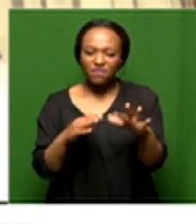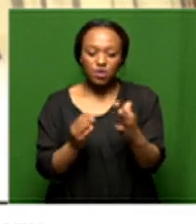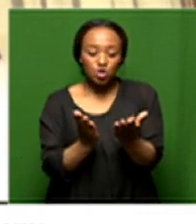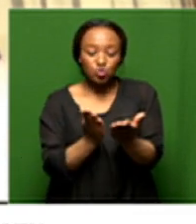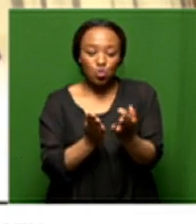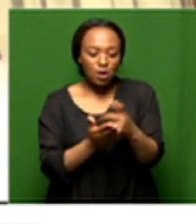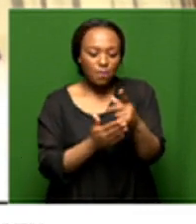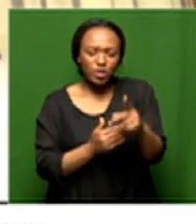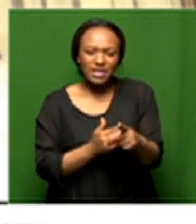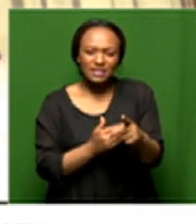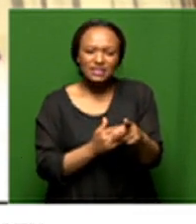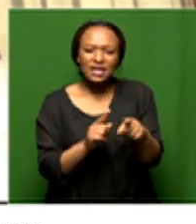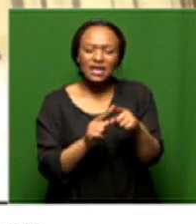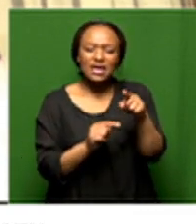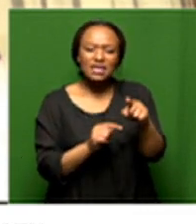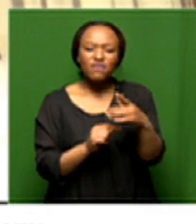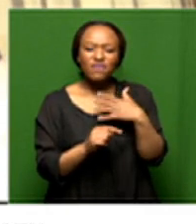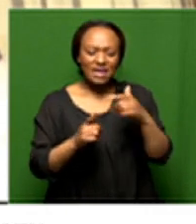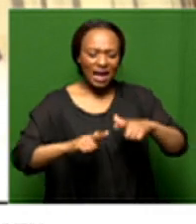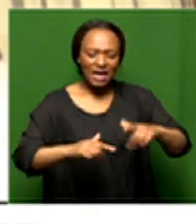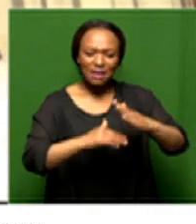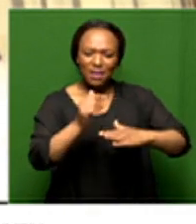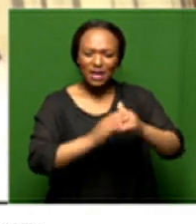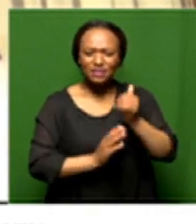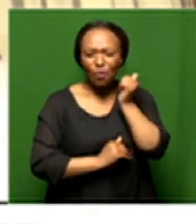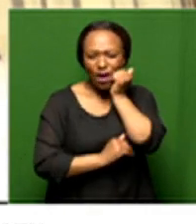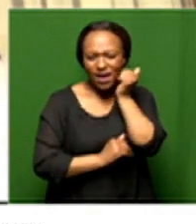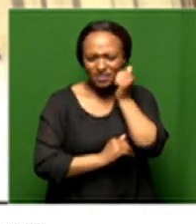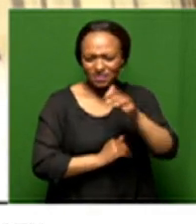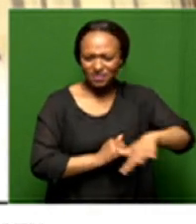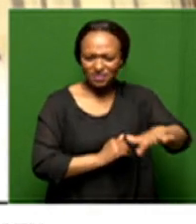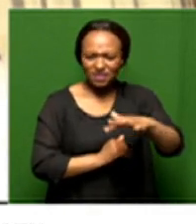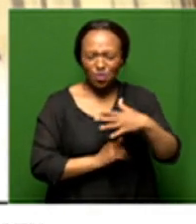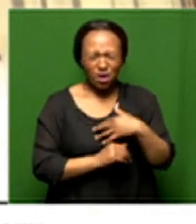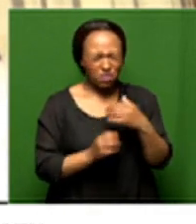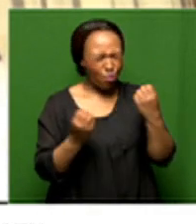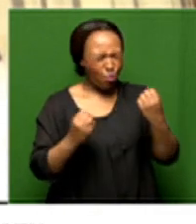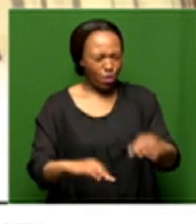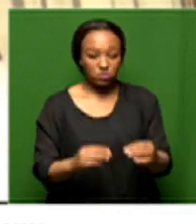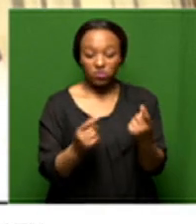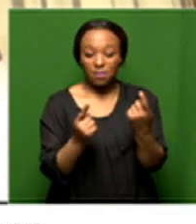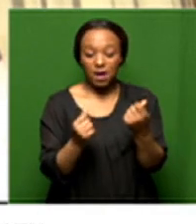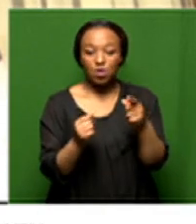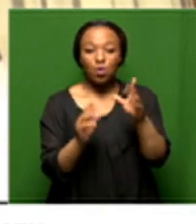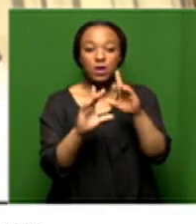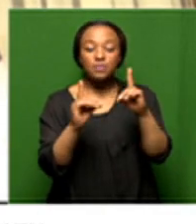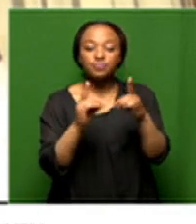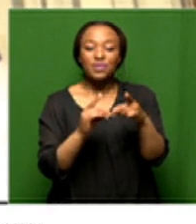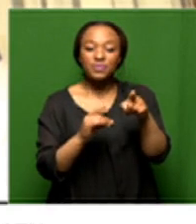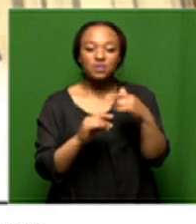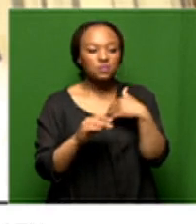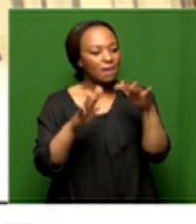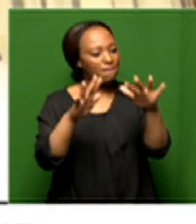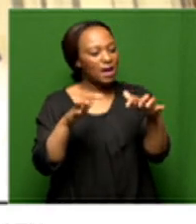a wetland which basically wasted 80 million rand and the department of public works and infrastructure problem a project that parliament says